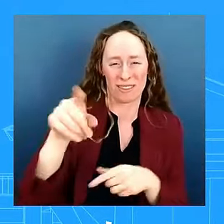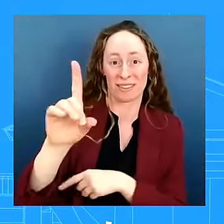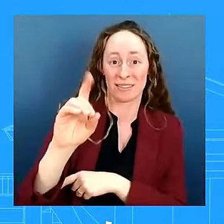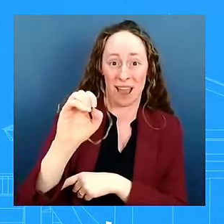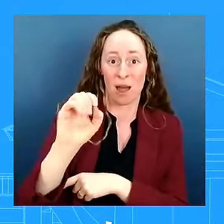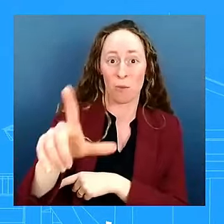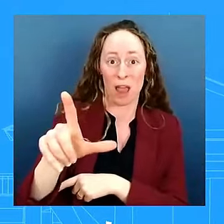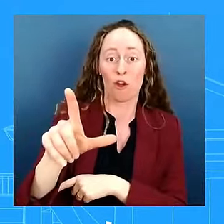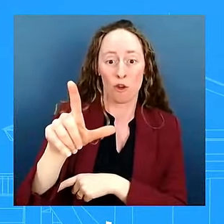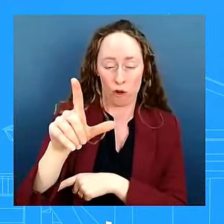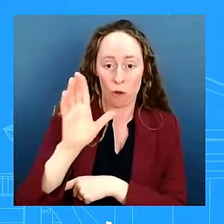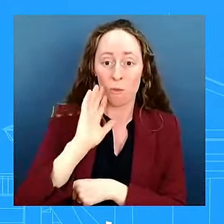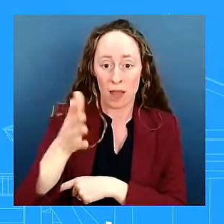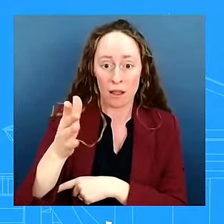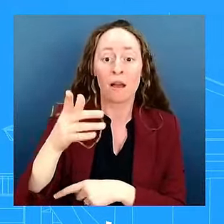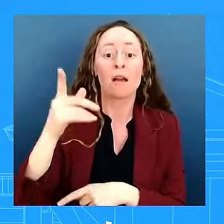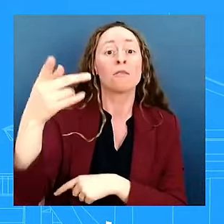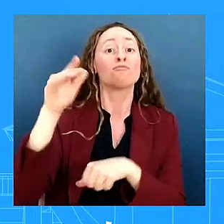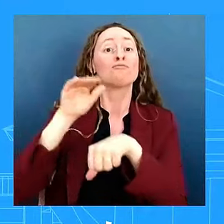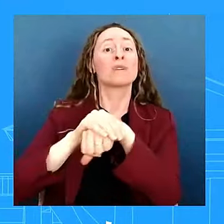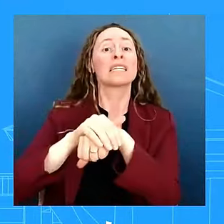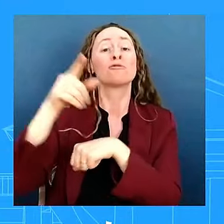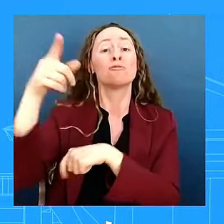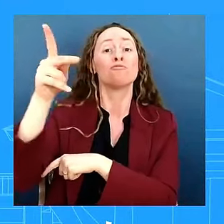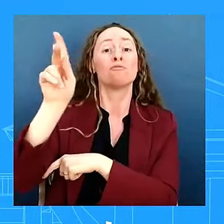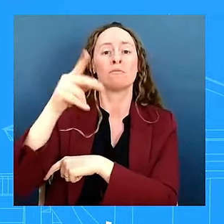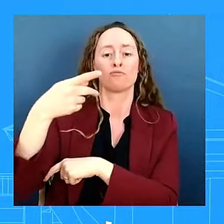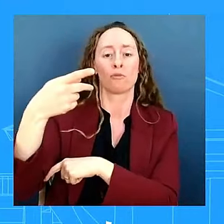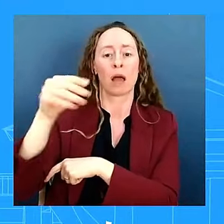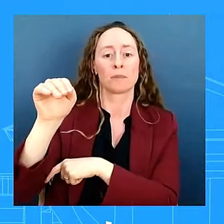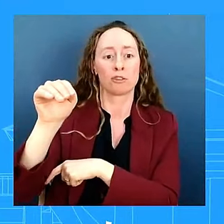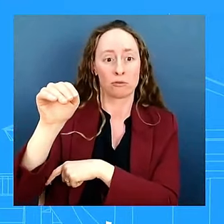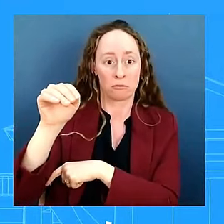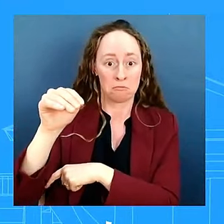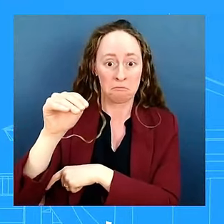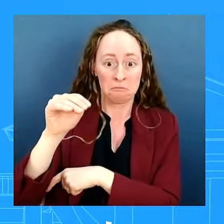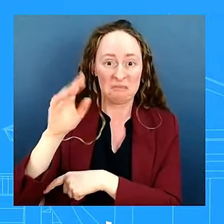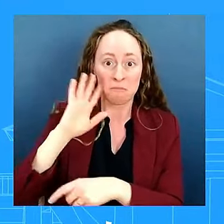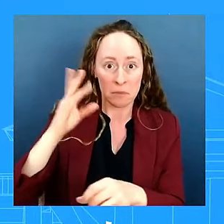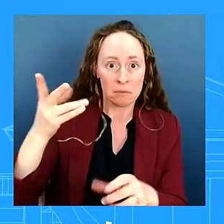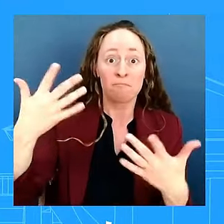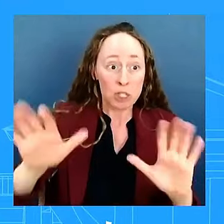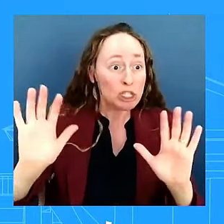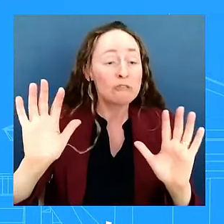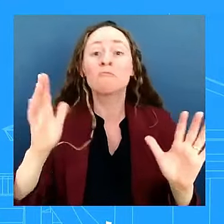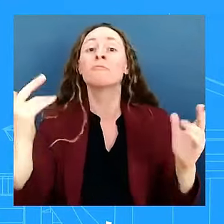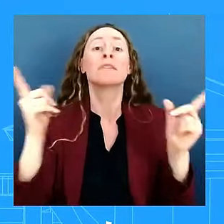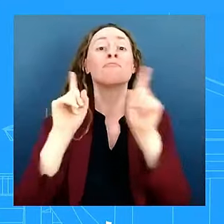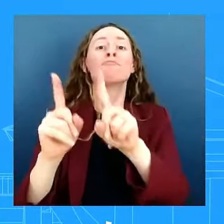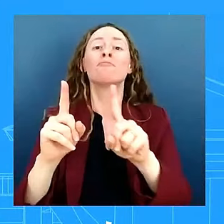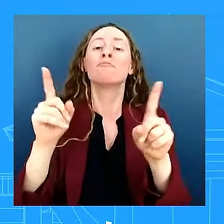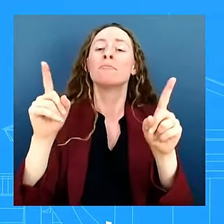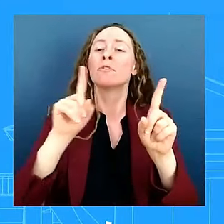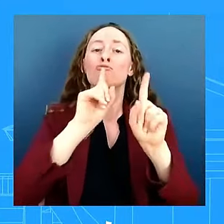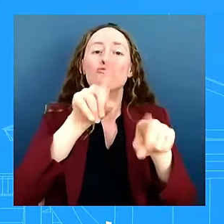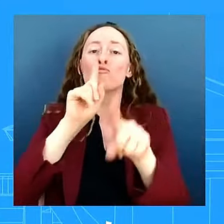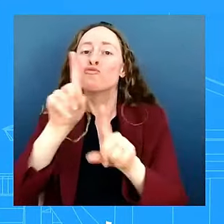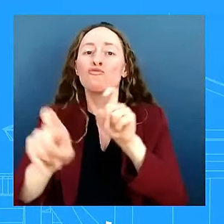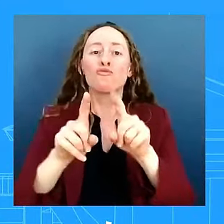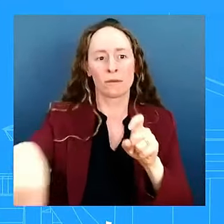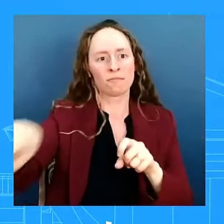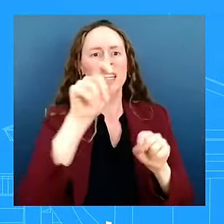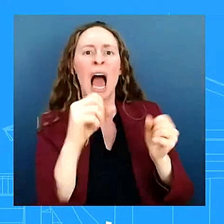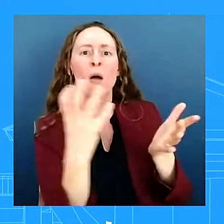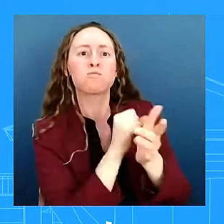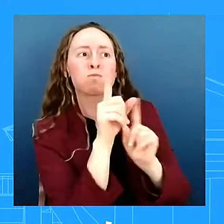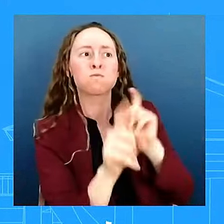traditionally both would be kind of forums that we get to hear from so um i don't have uh anything to share on the on the quad summit as